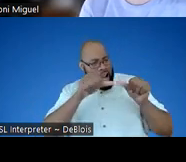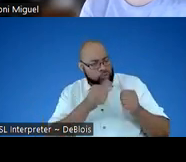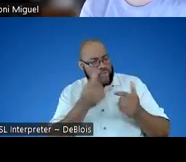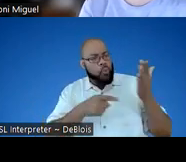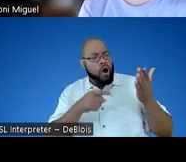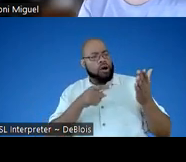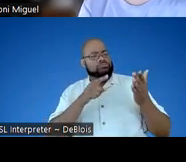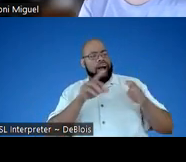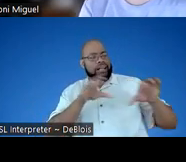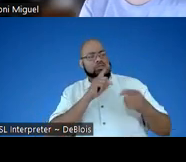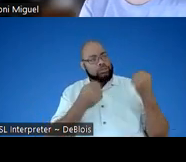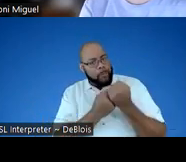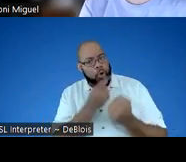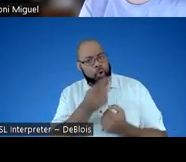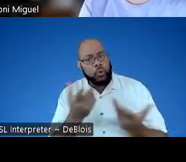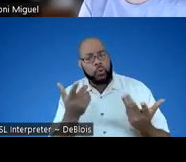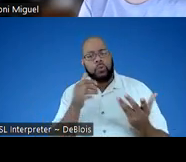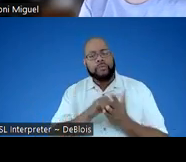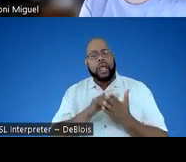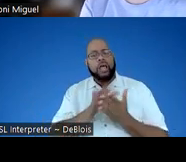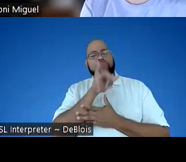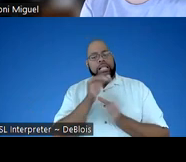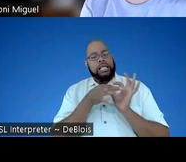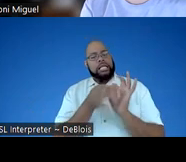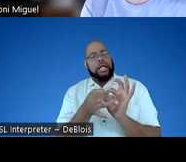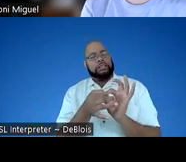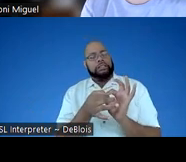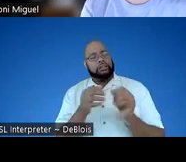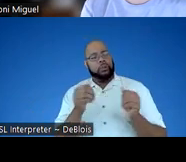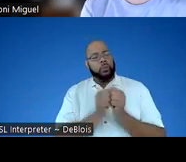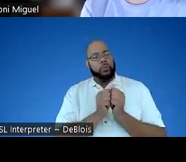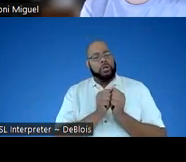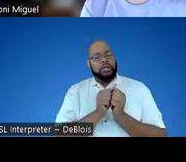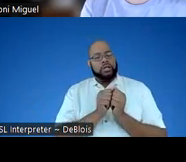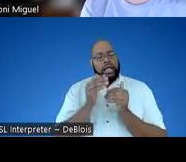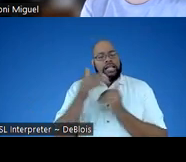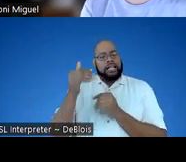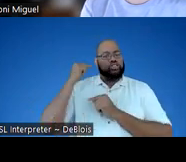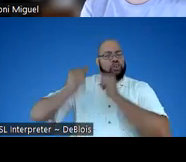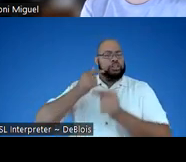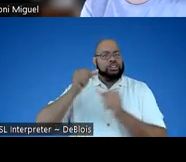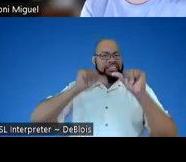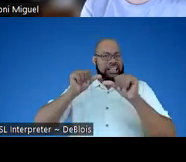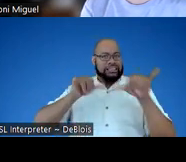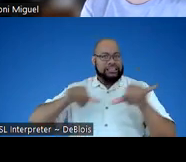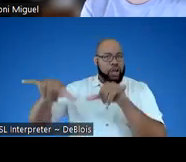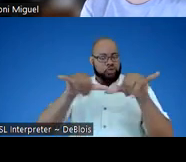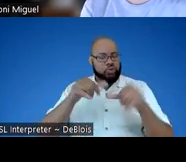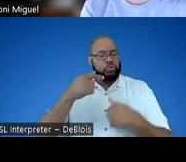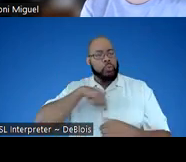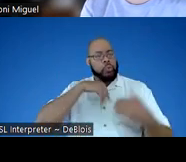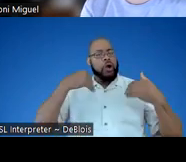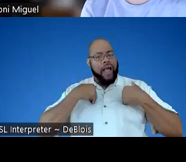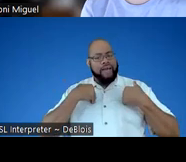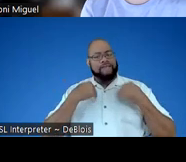activities that really support you, that are really connected to the NG, the next generation science standards? We have